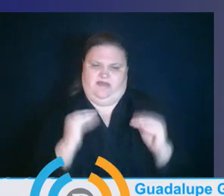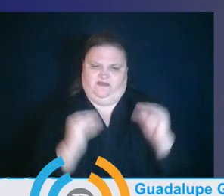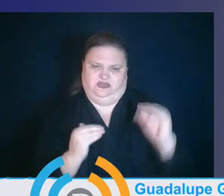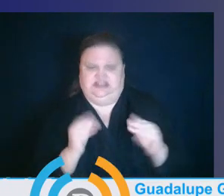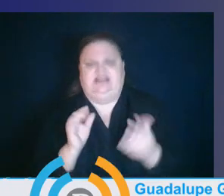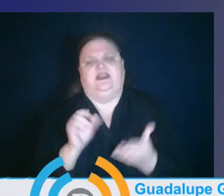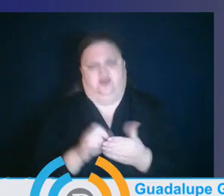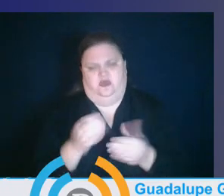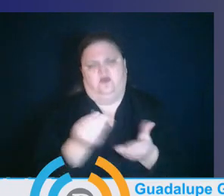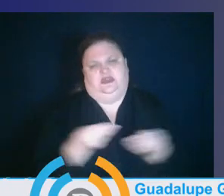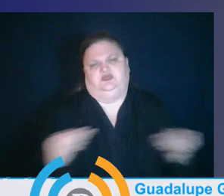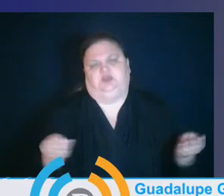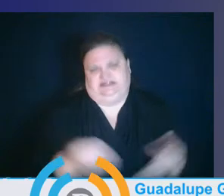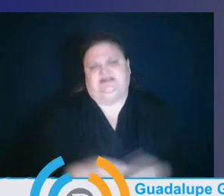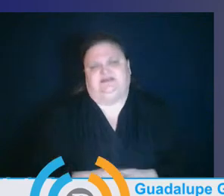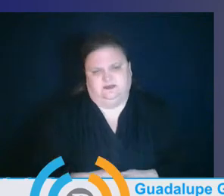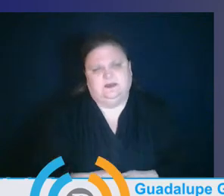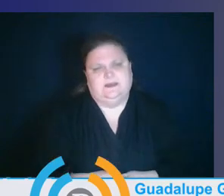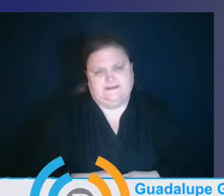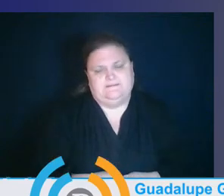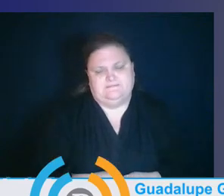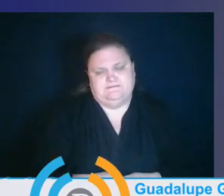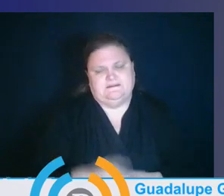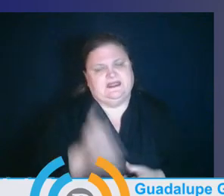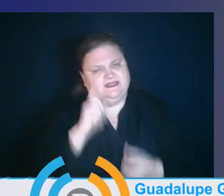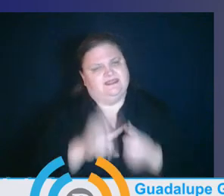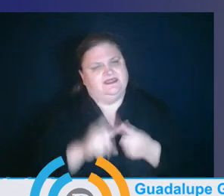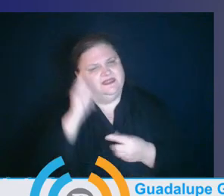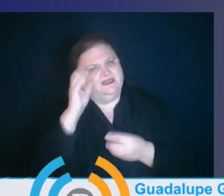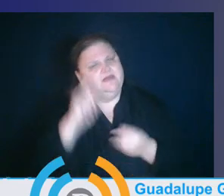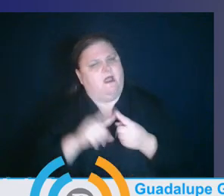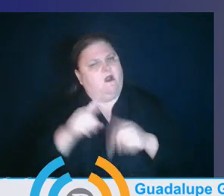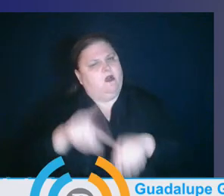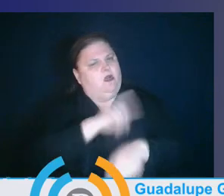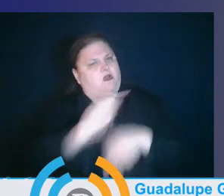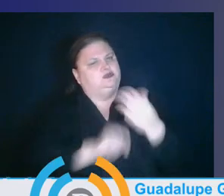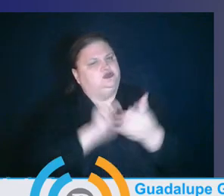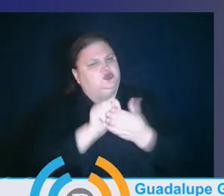immediate as we think about the long term and accomplishing our vision for student success.